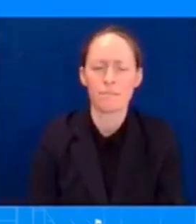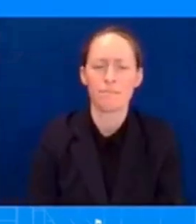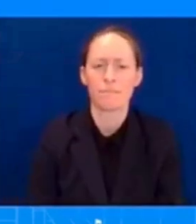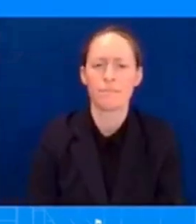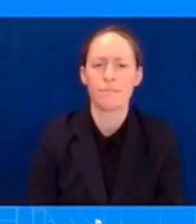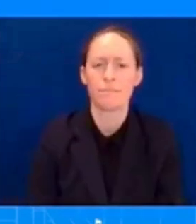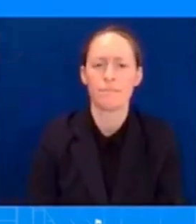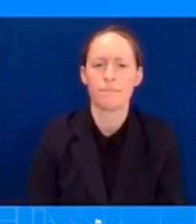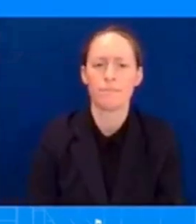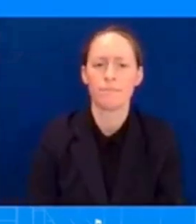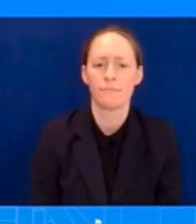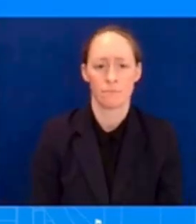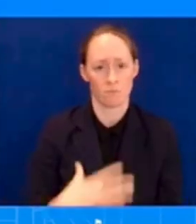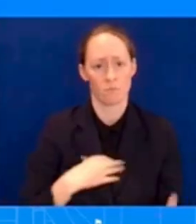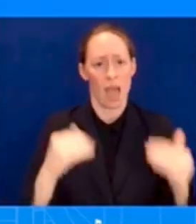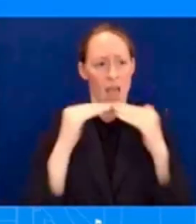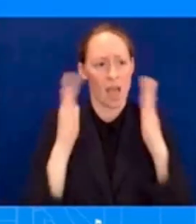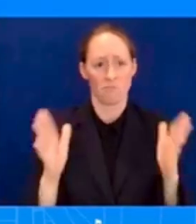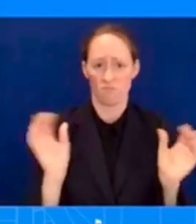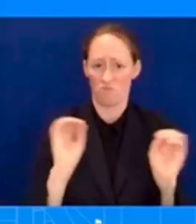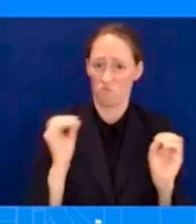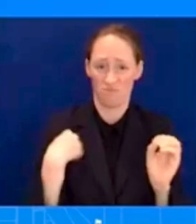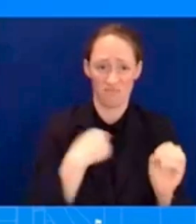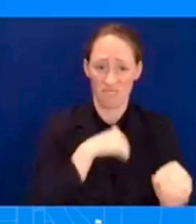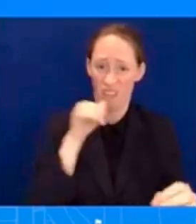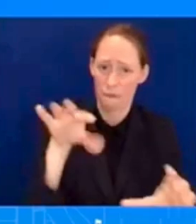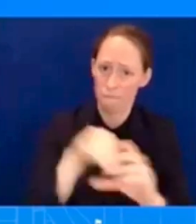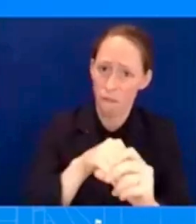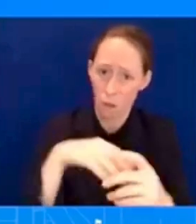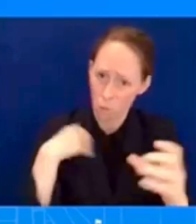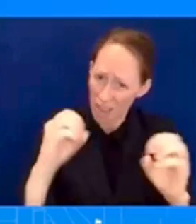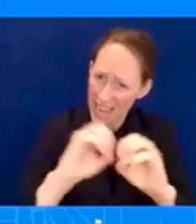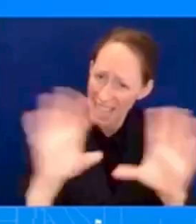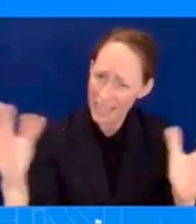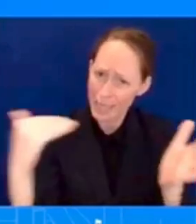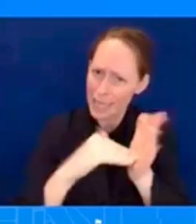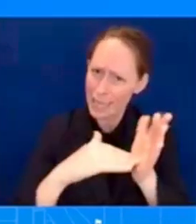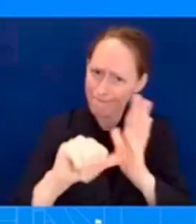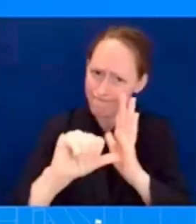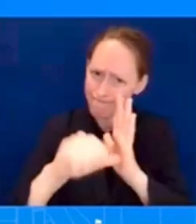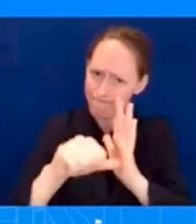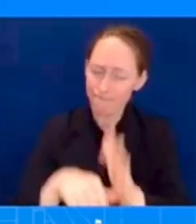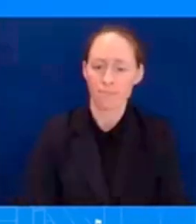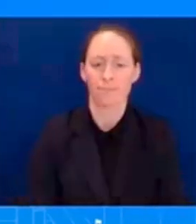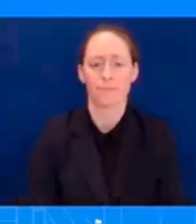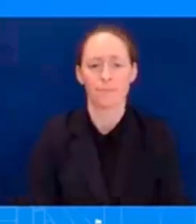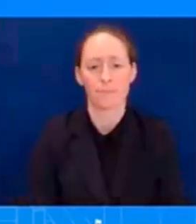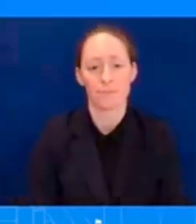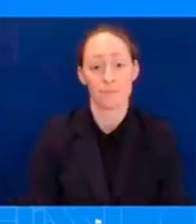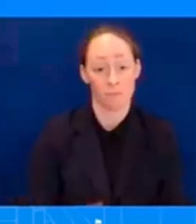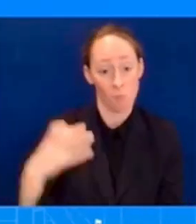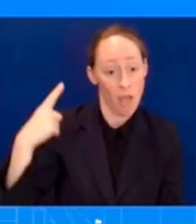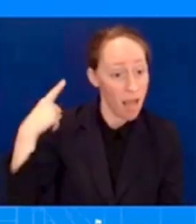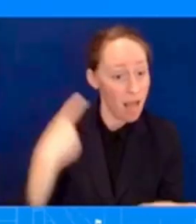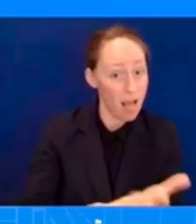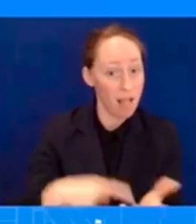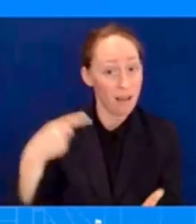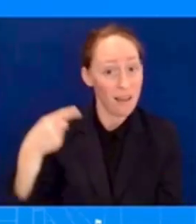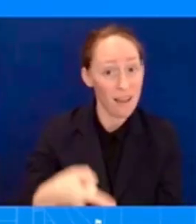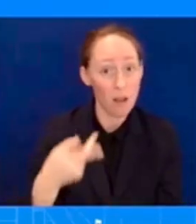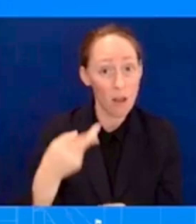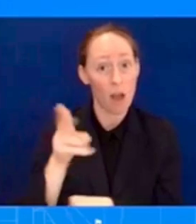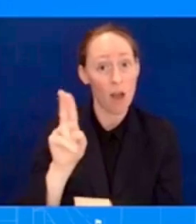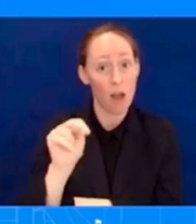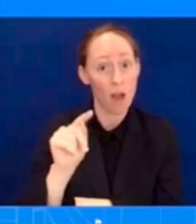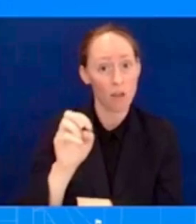again, certainly I would refer you to any questions about this specifically to Department of Justice and certainly to Hunter Biden's